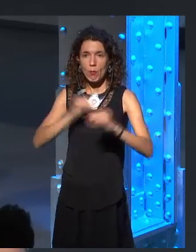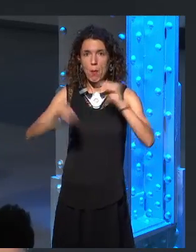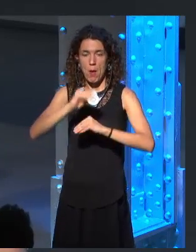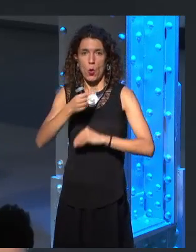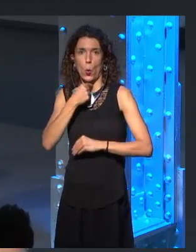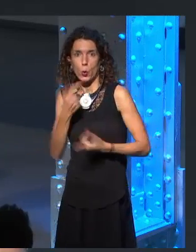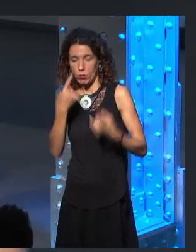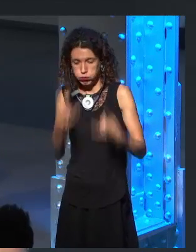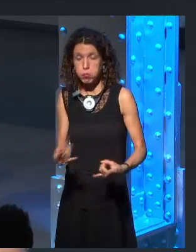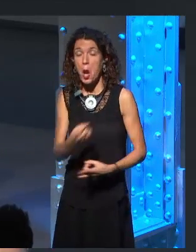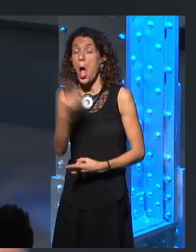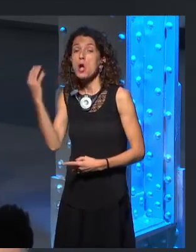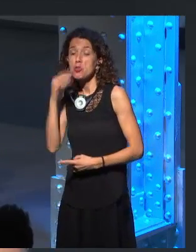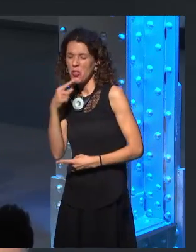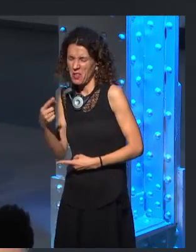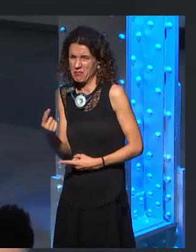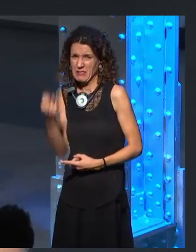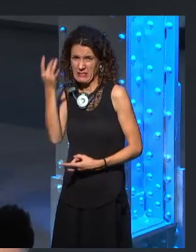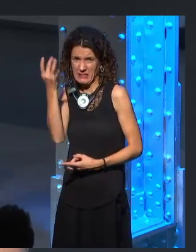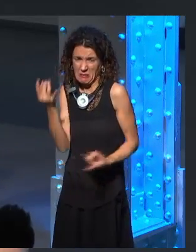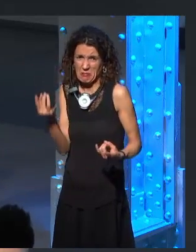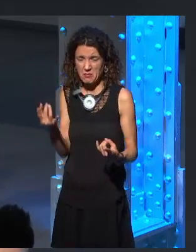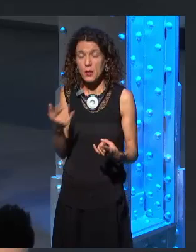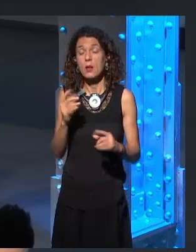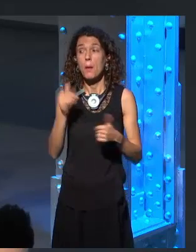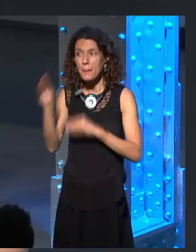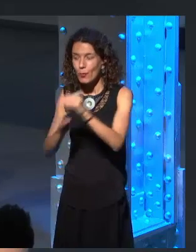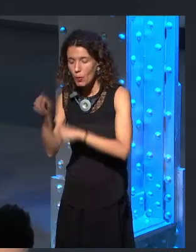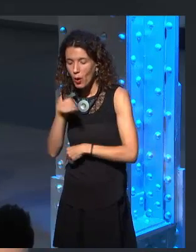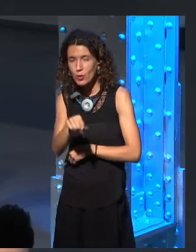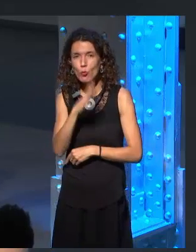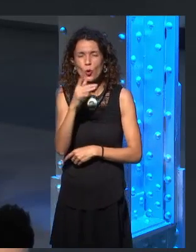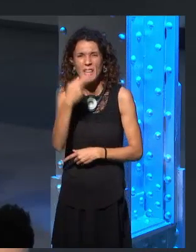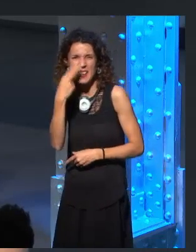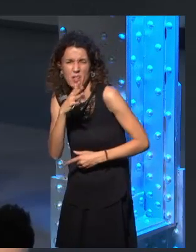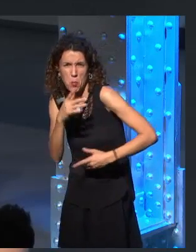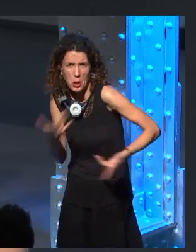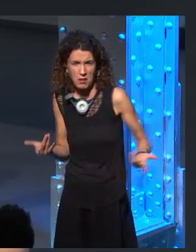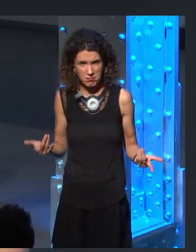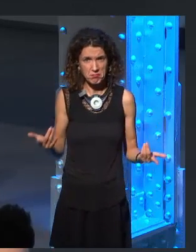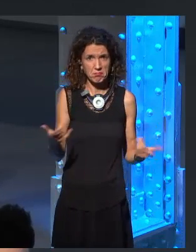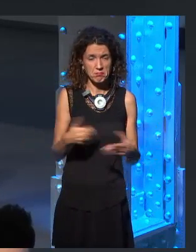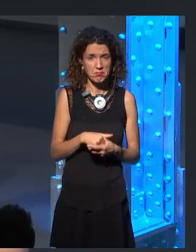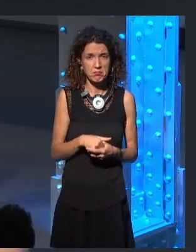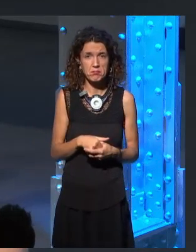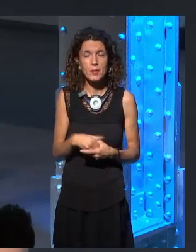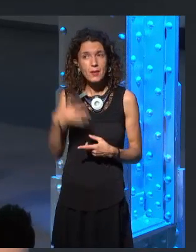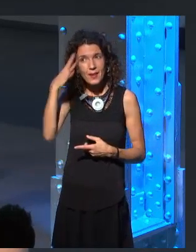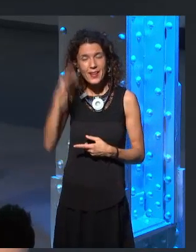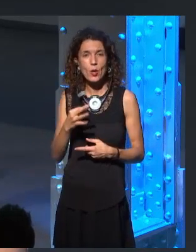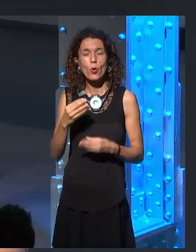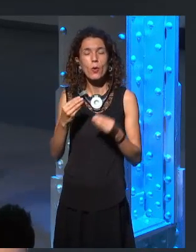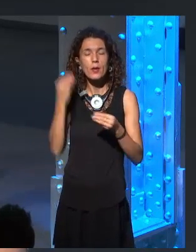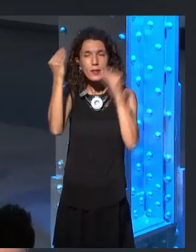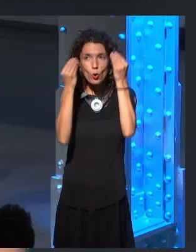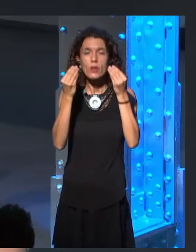that interesting? It's not going to be important. So his... I guess the way he thinks about the story and about the characters centers